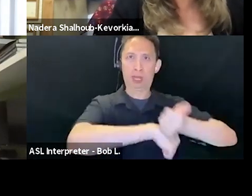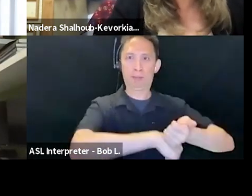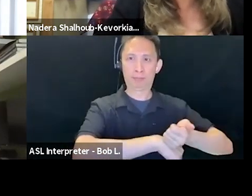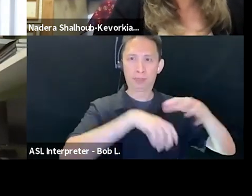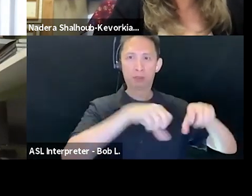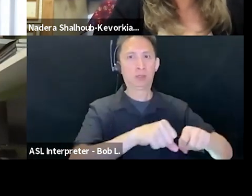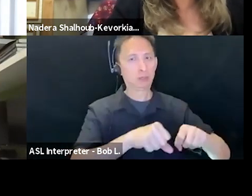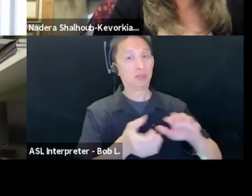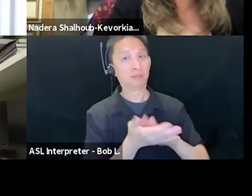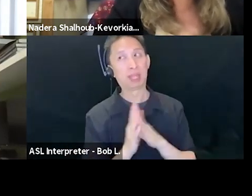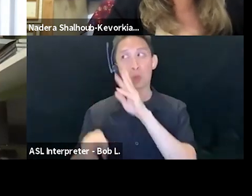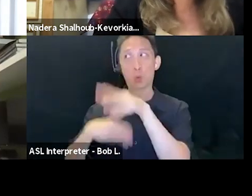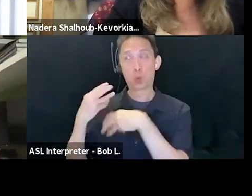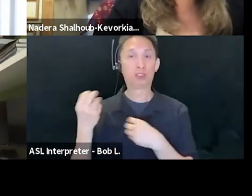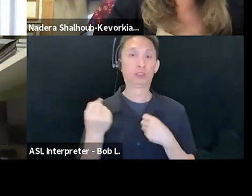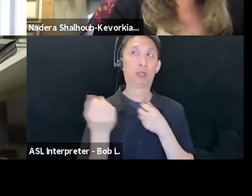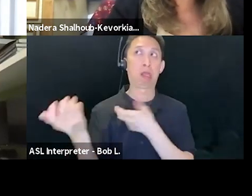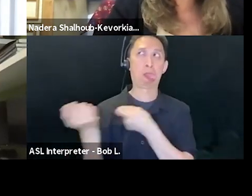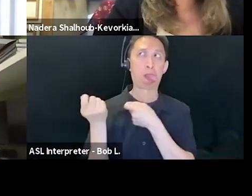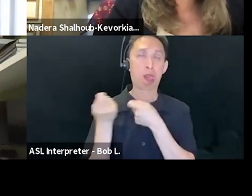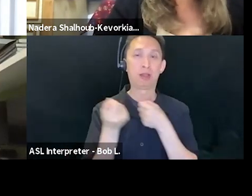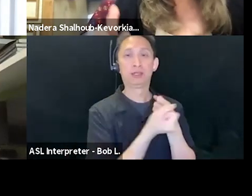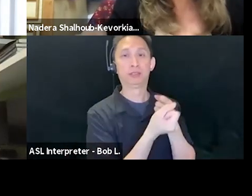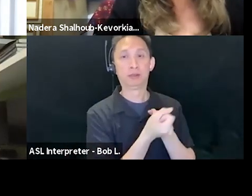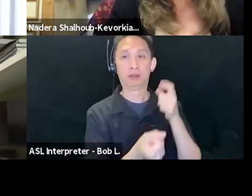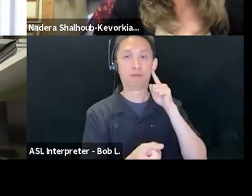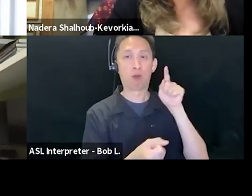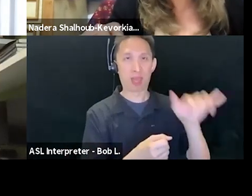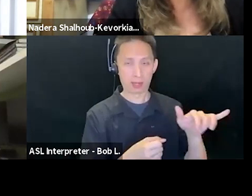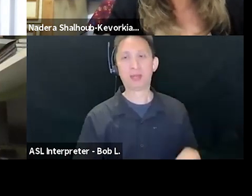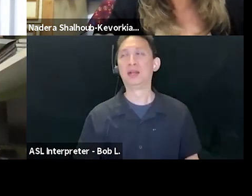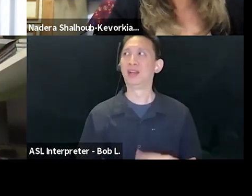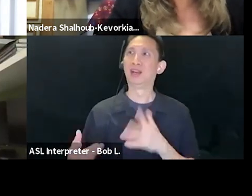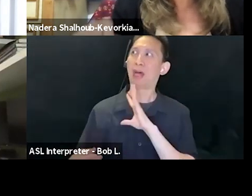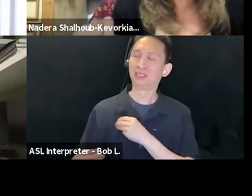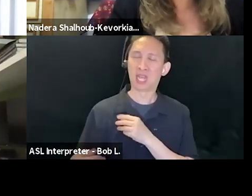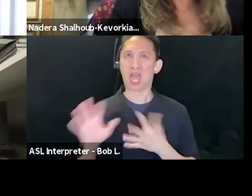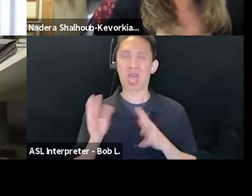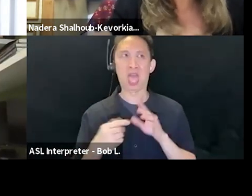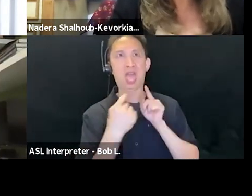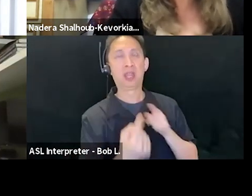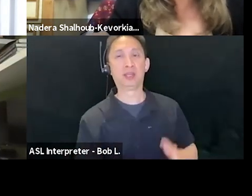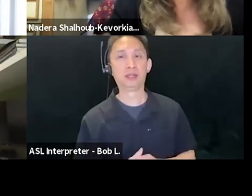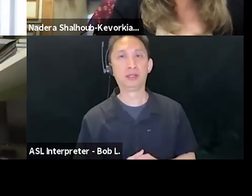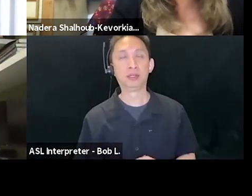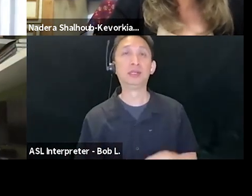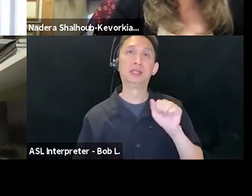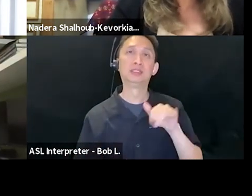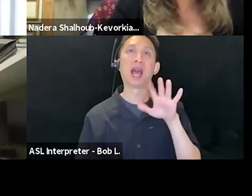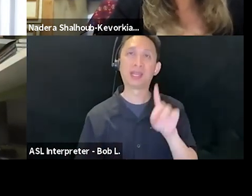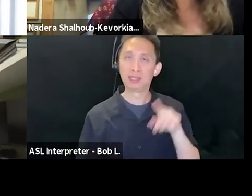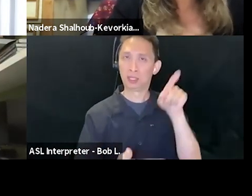a considerable practical role in the struggle for Palestine. He continues, criticize Zionism now then is to